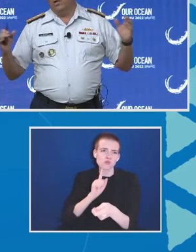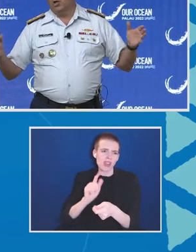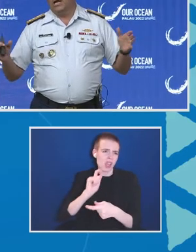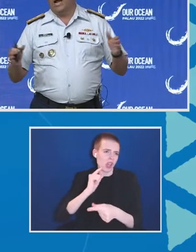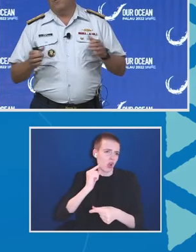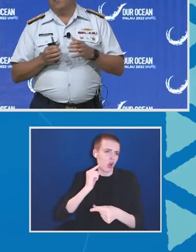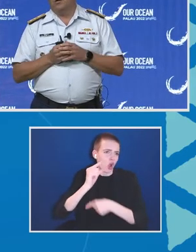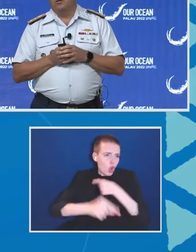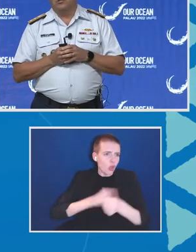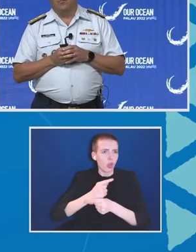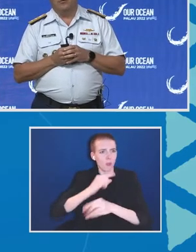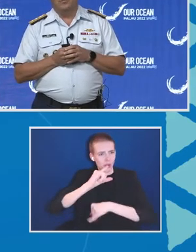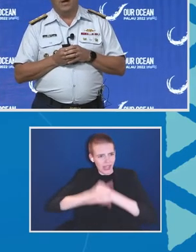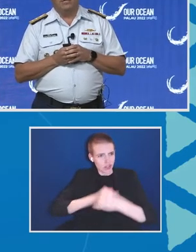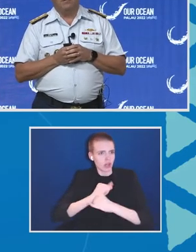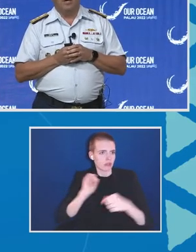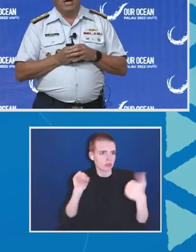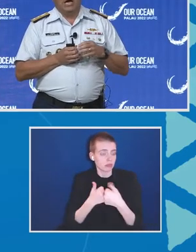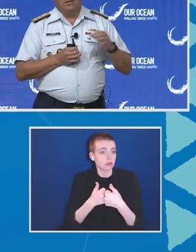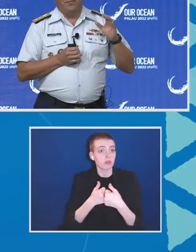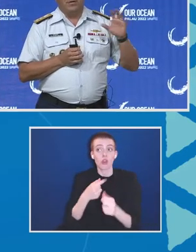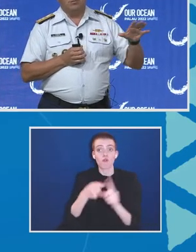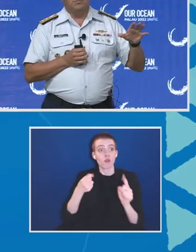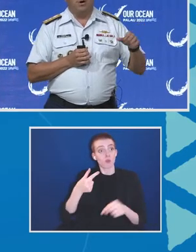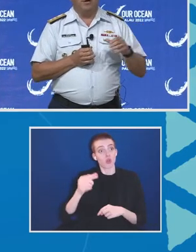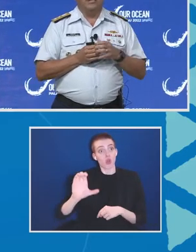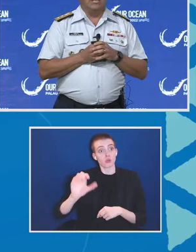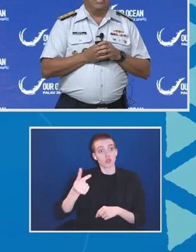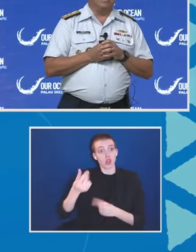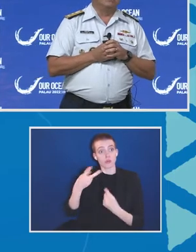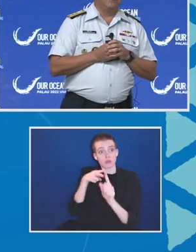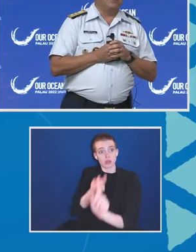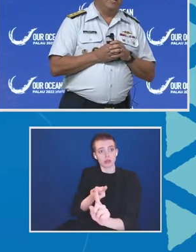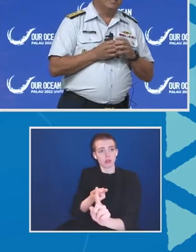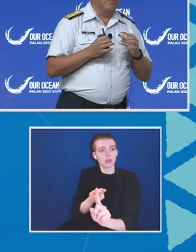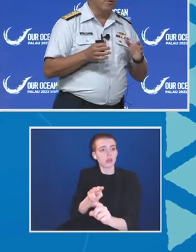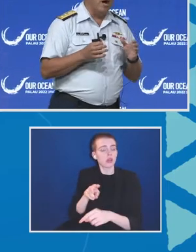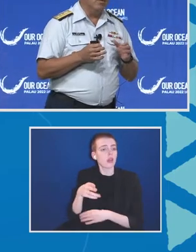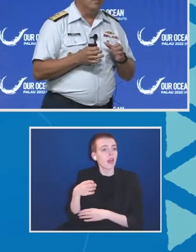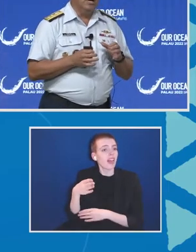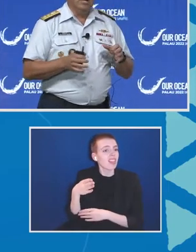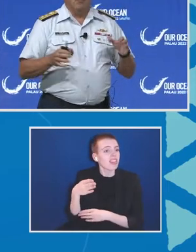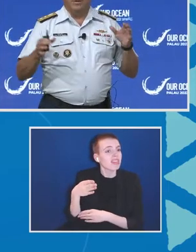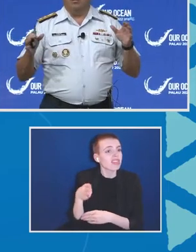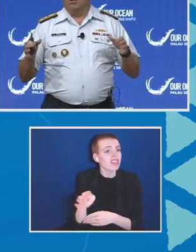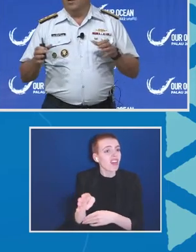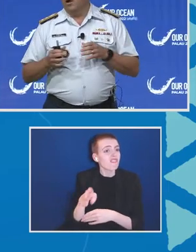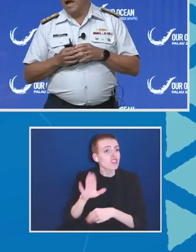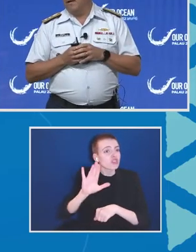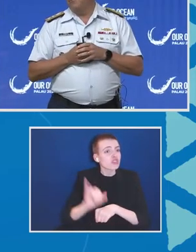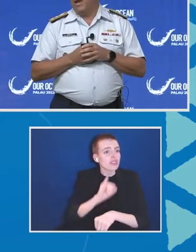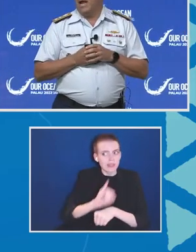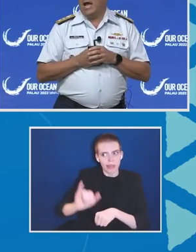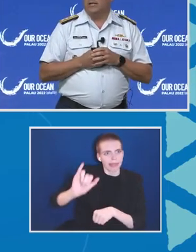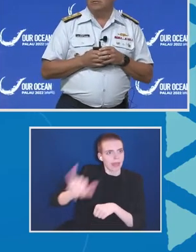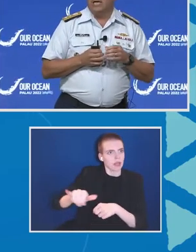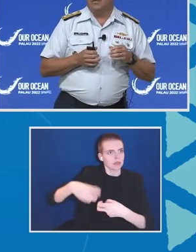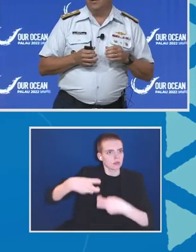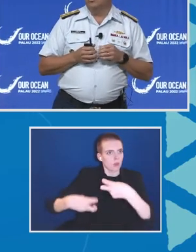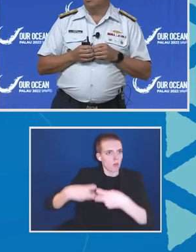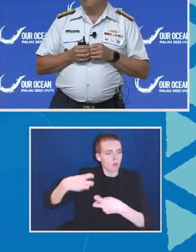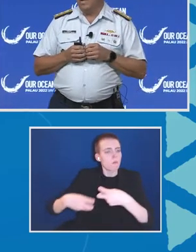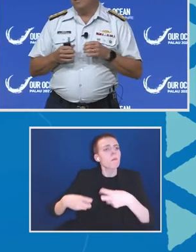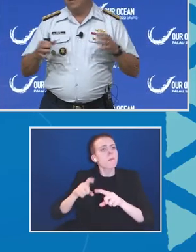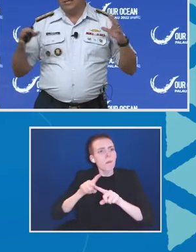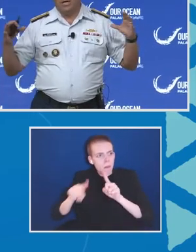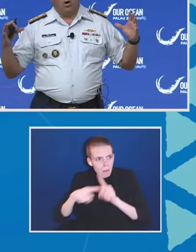And when we look at it from a Coast Guard perspective, the fisheries part is the problem, but there are other bad actors